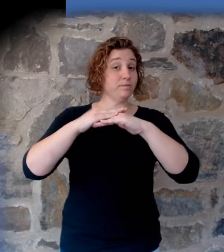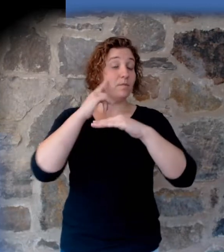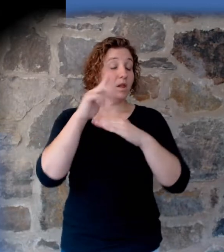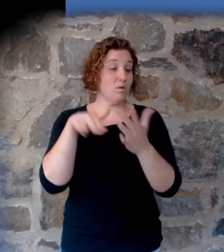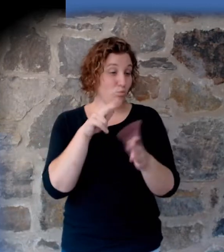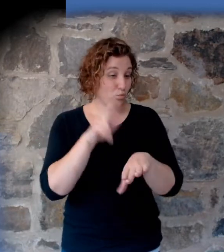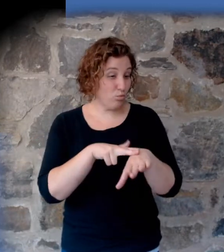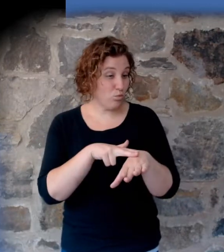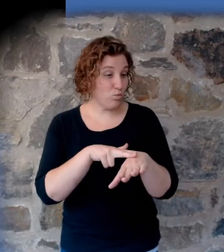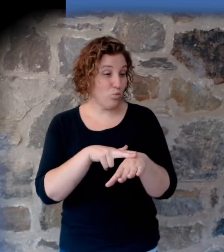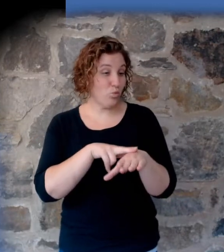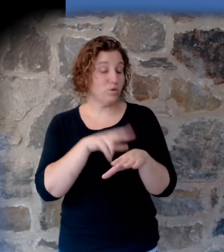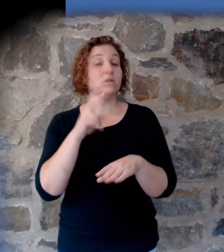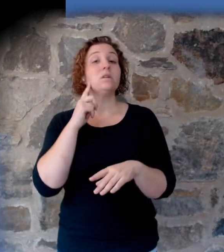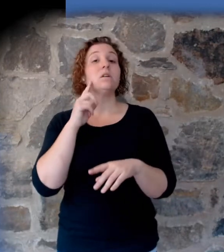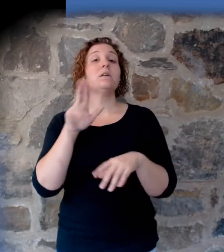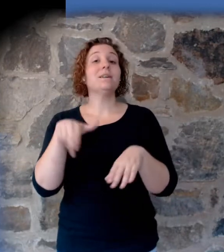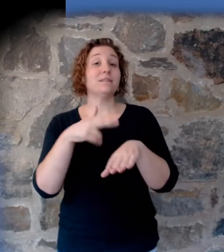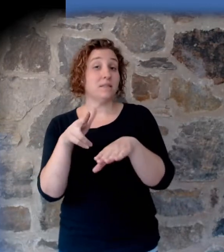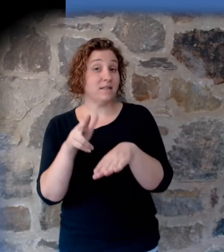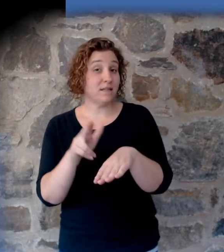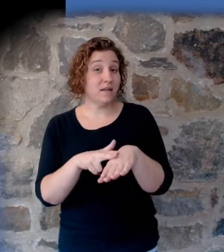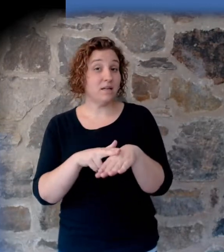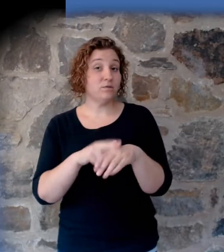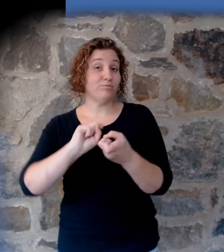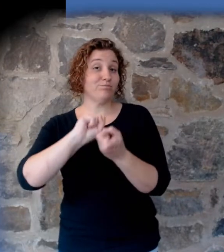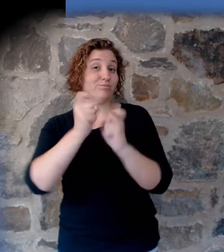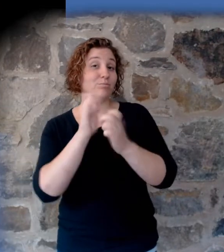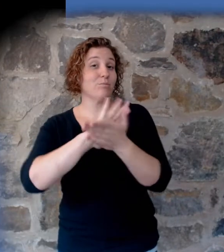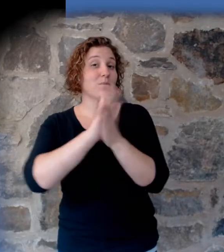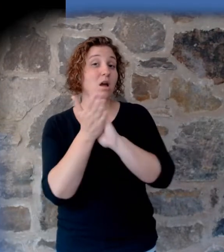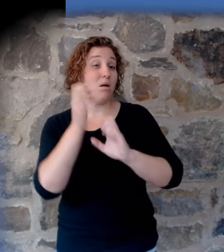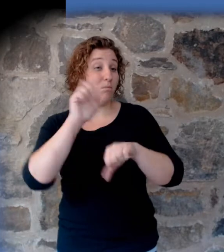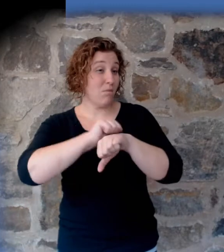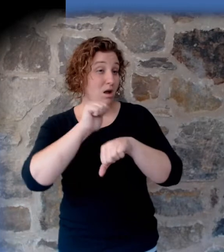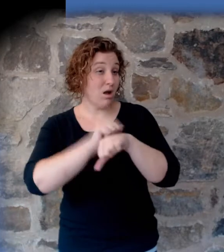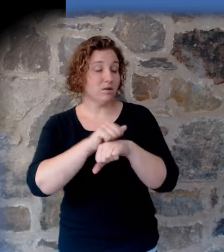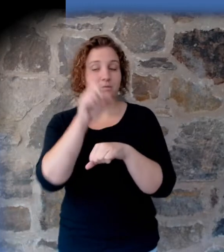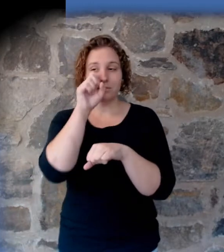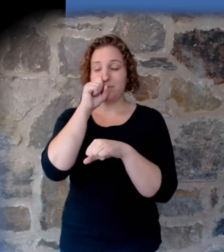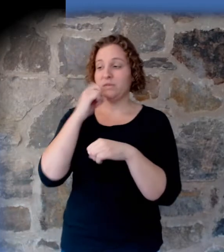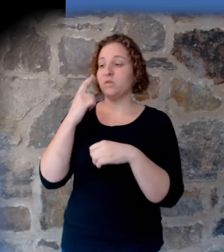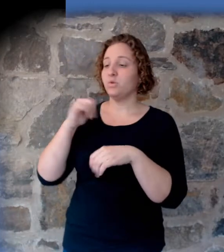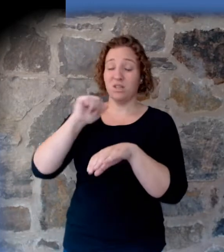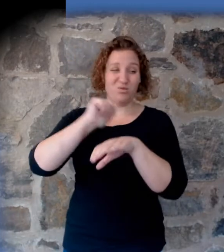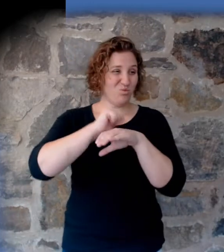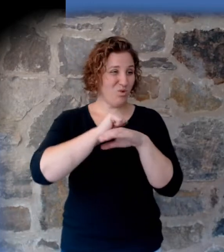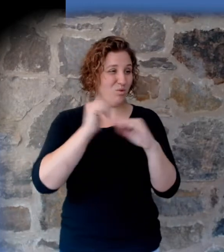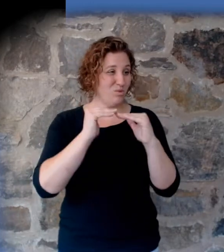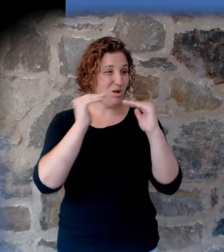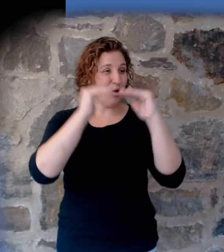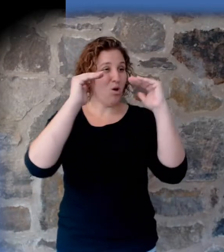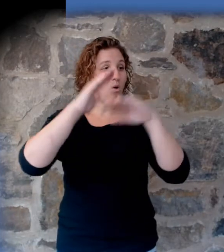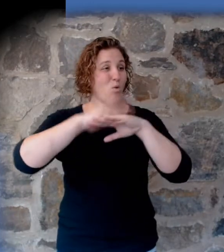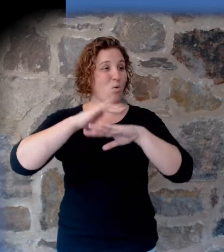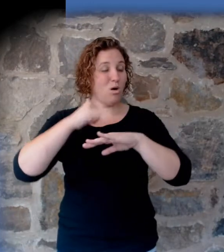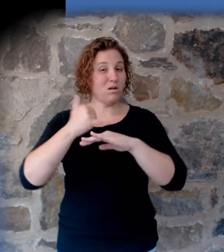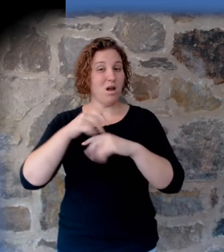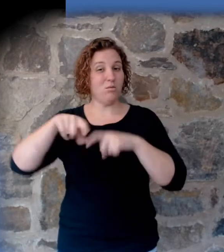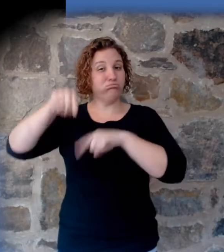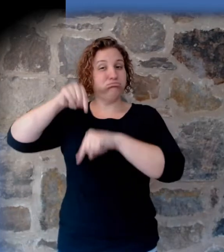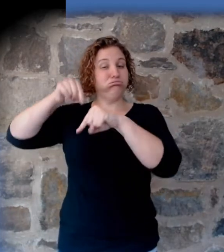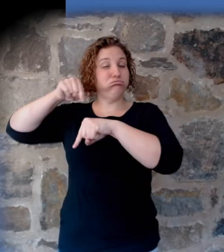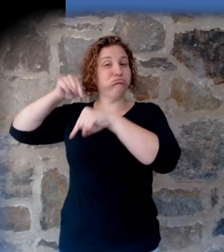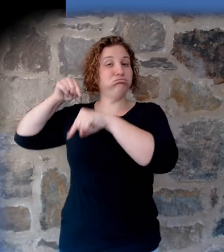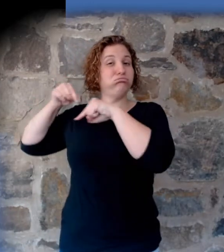naturally, they convert to rock. So you're saying that the solid ground we're standing on right now, if we went back in its history, it'd be